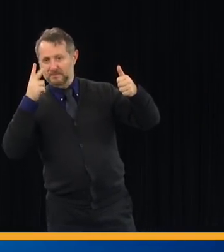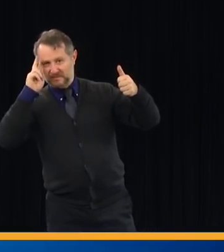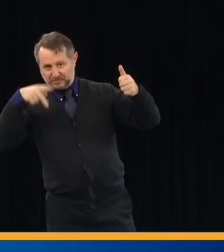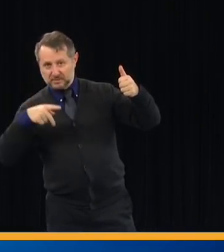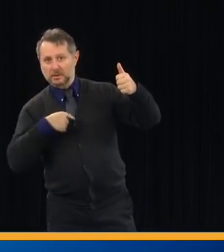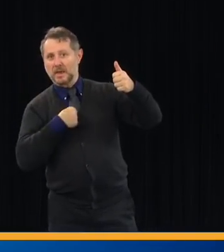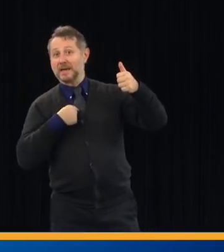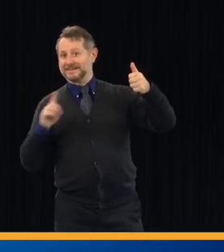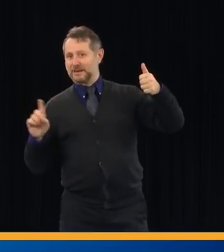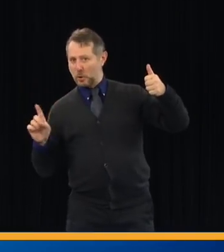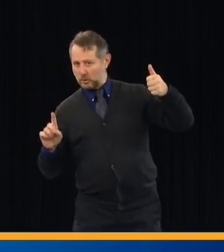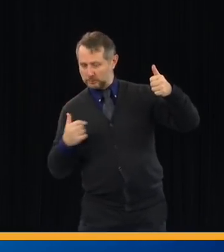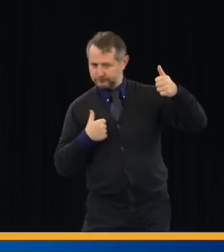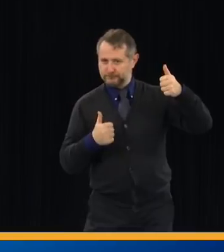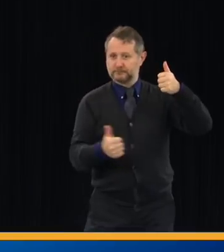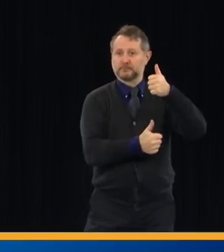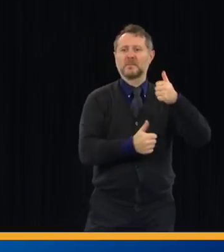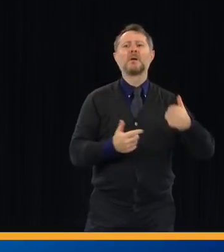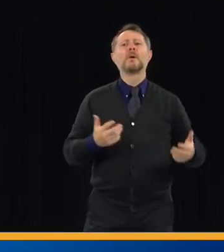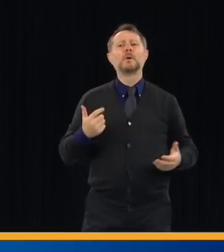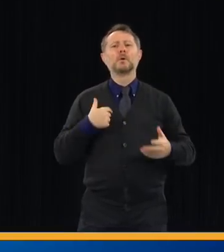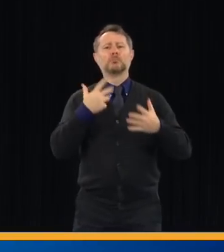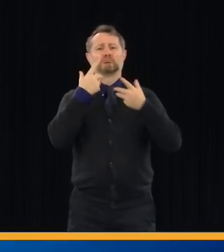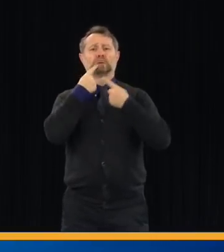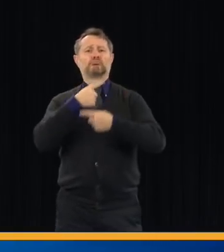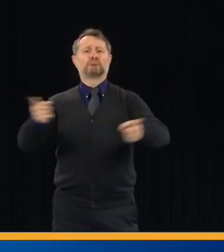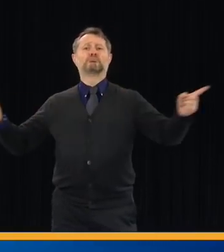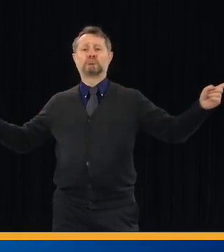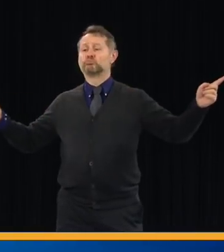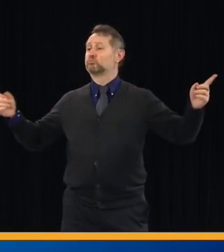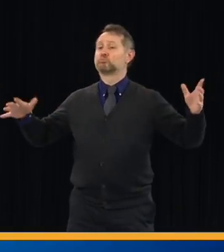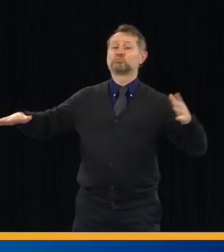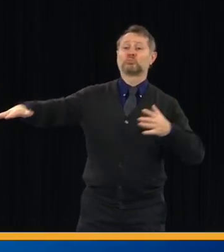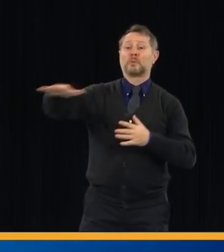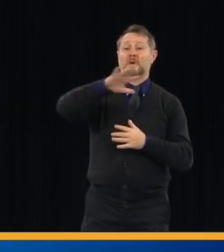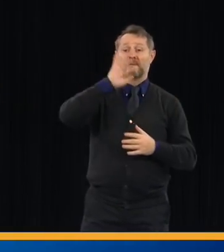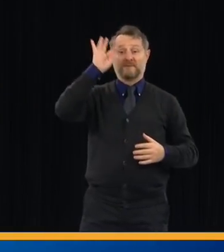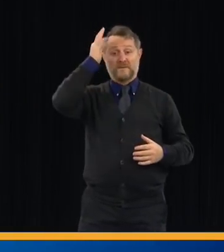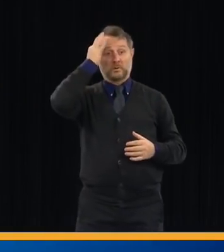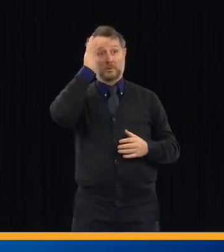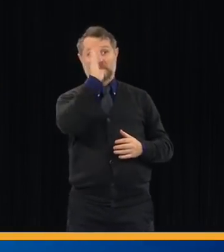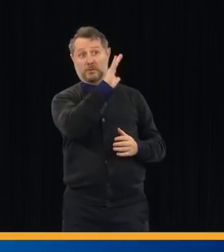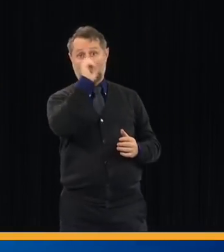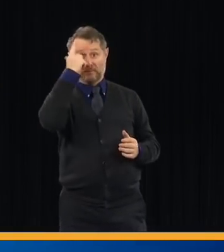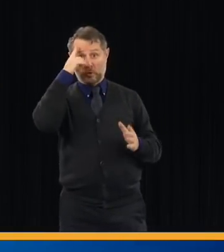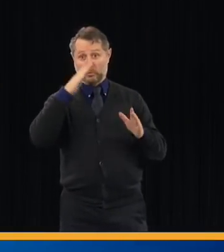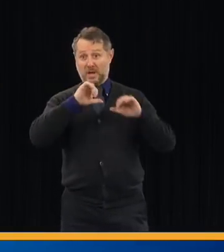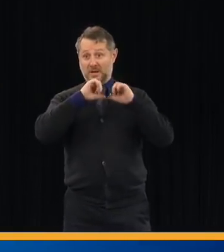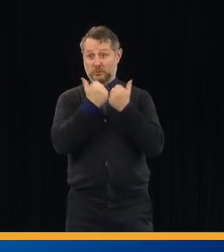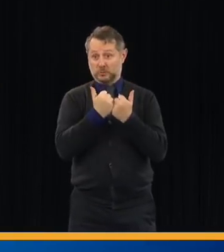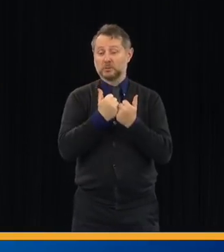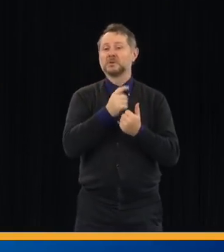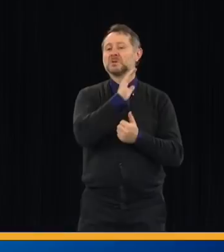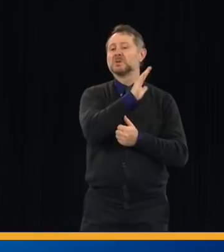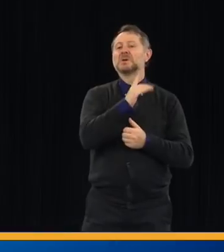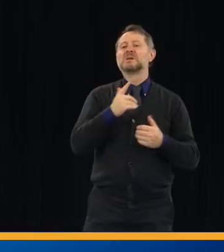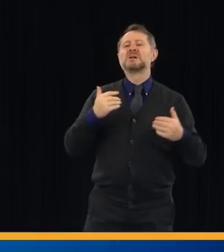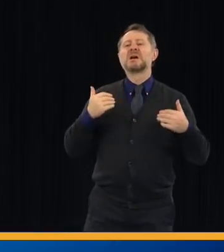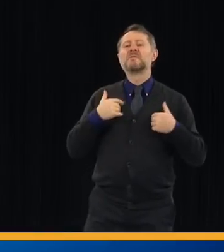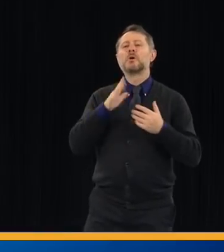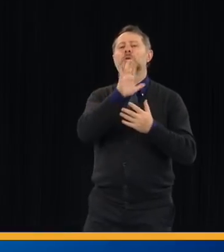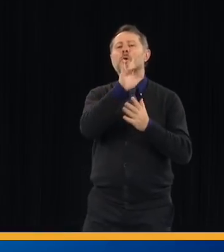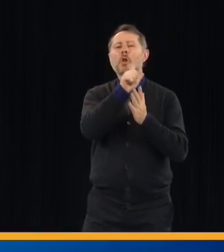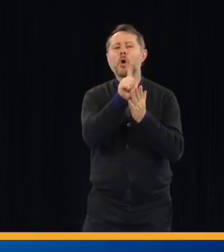And we did a joint statement that said, look, the federal government did a stimulus bill,